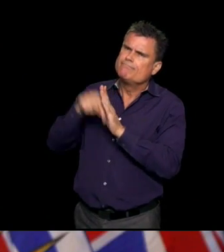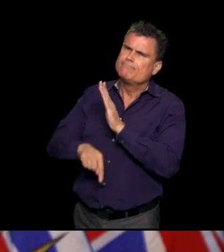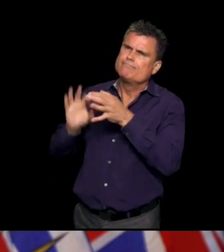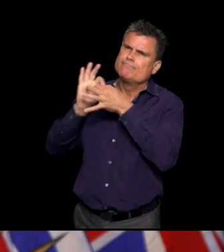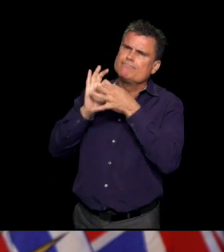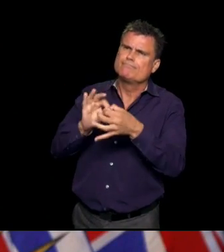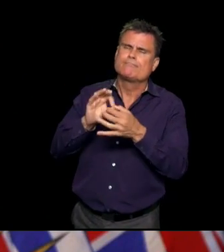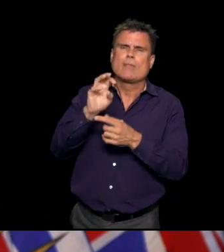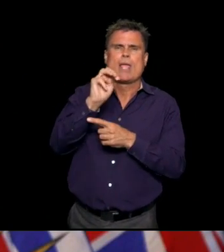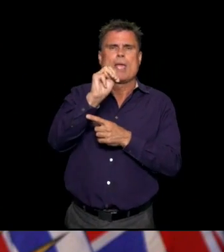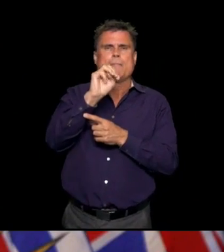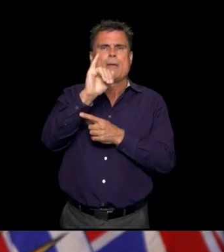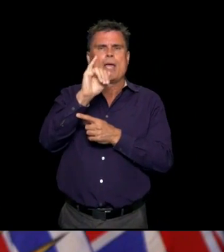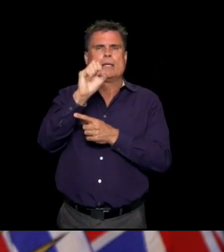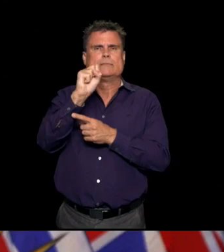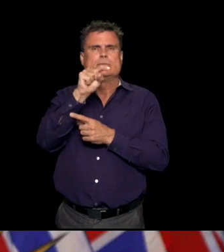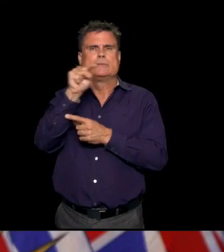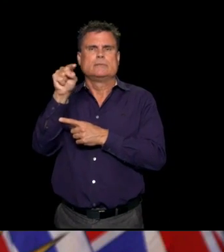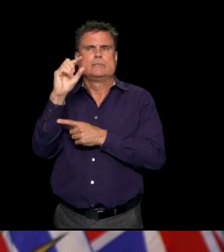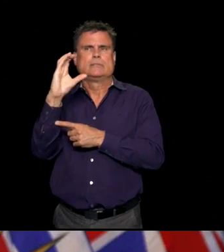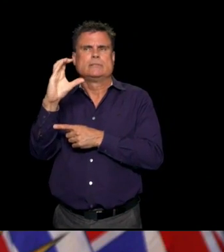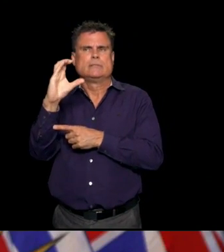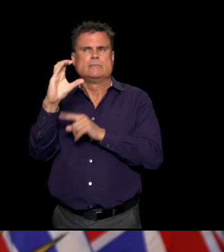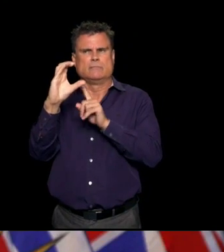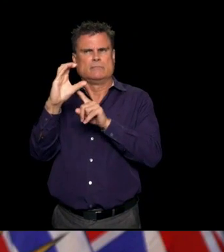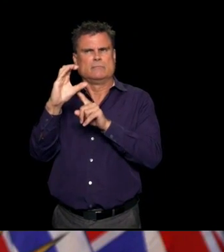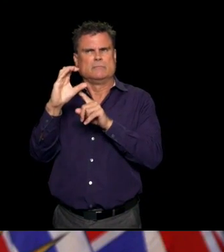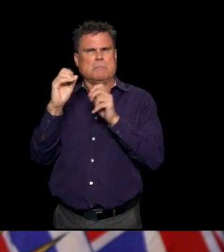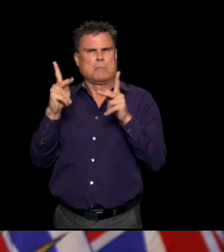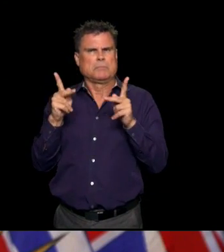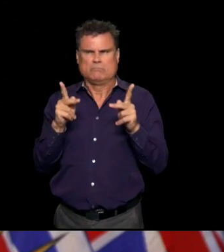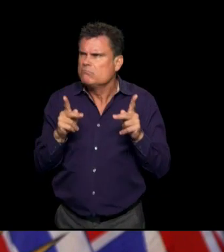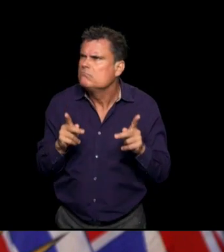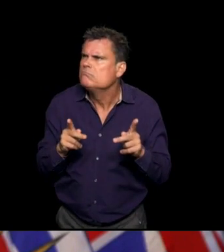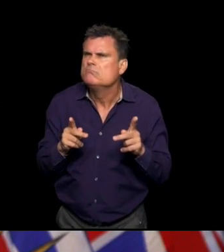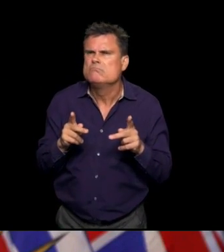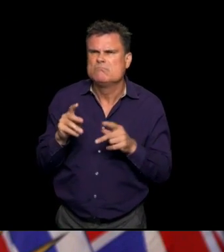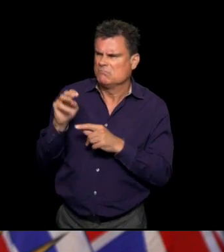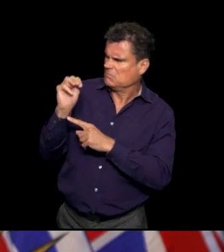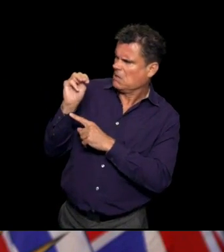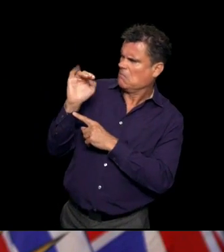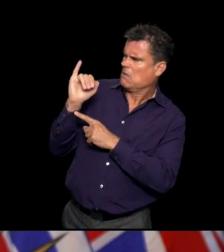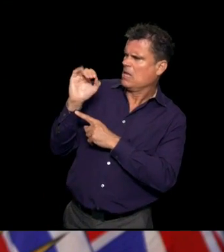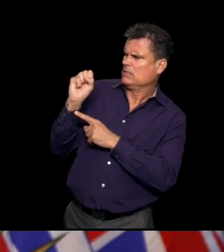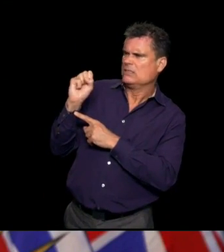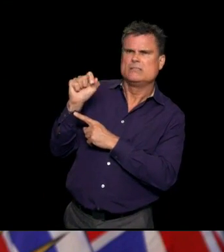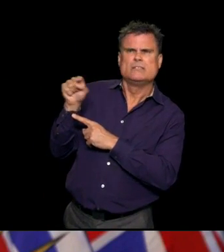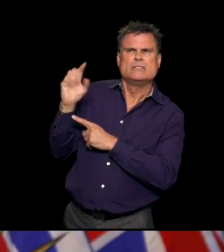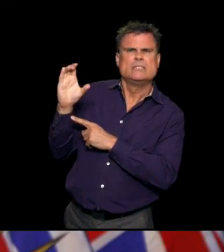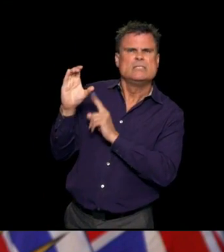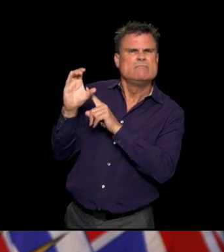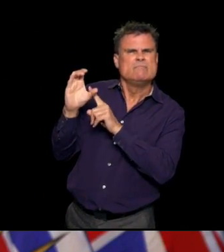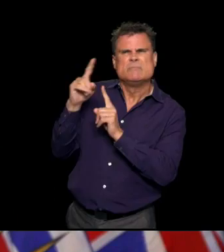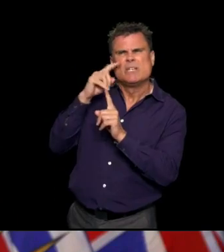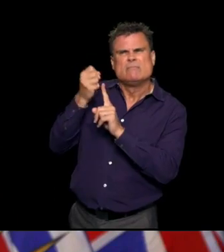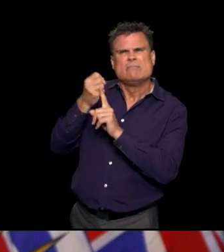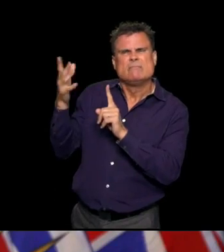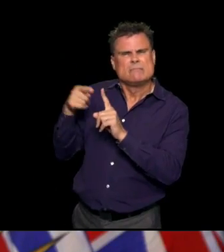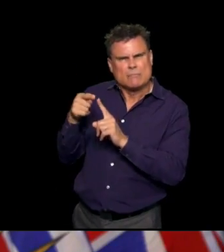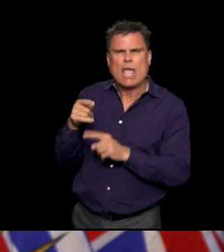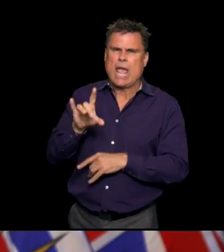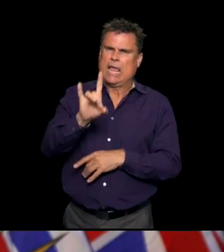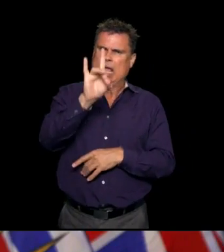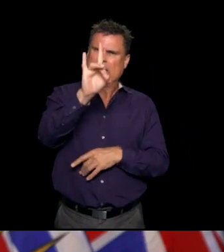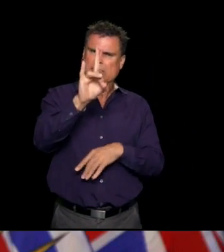people that are very concerned about what that might have. And I know a lot of people don't know much about it. So could you explain again what the eight